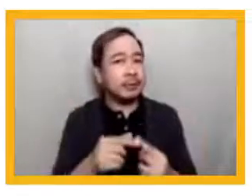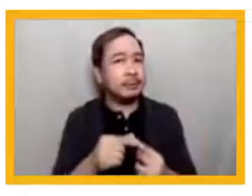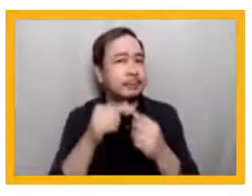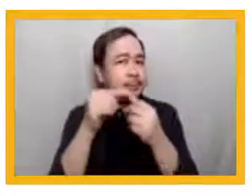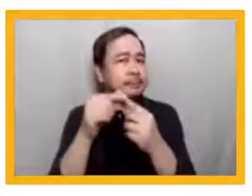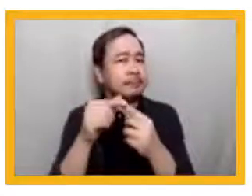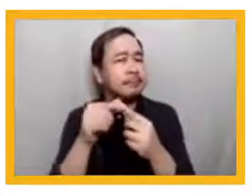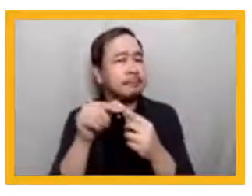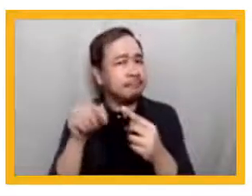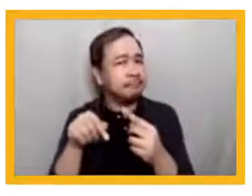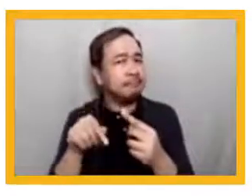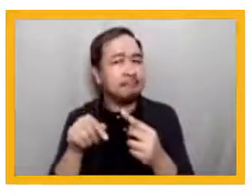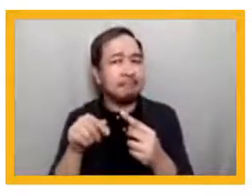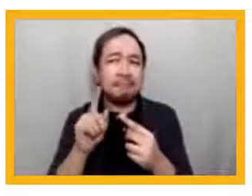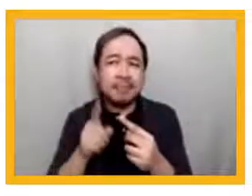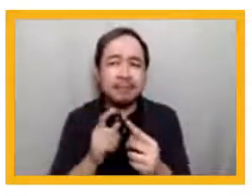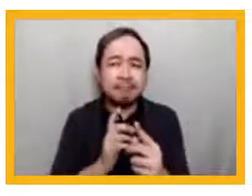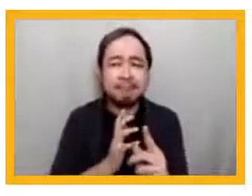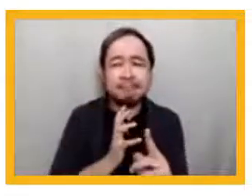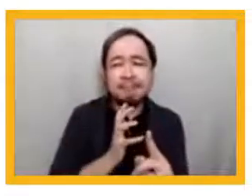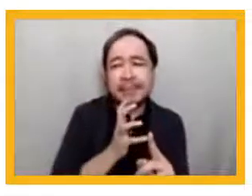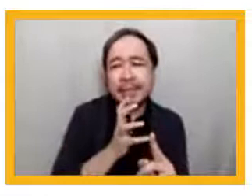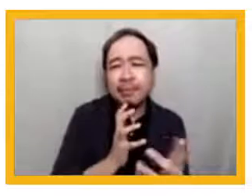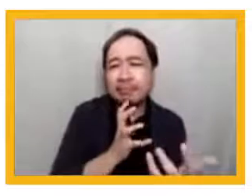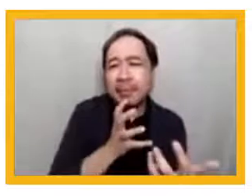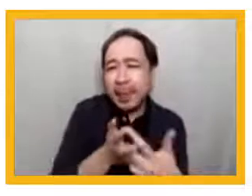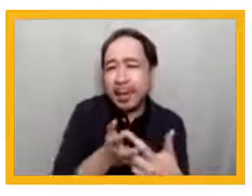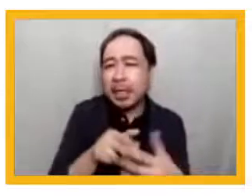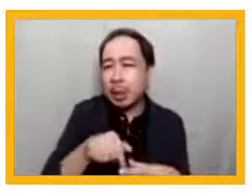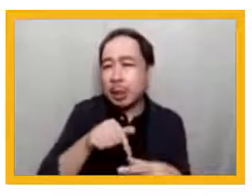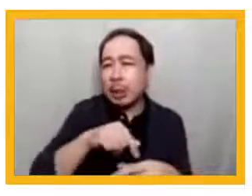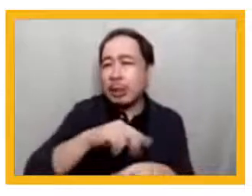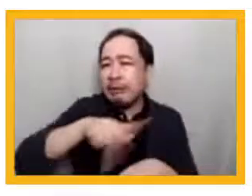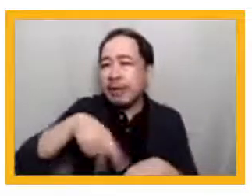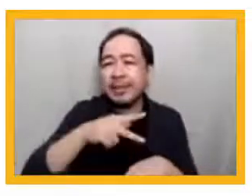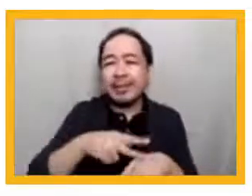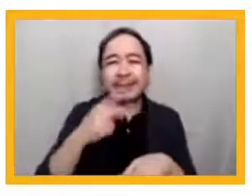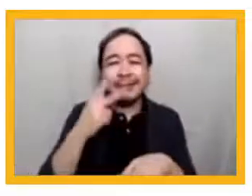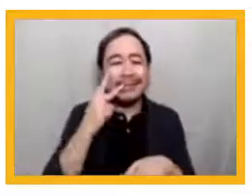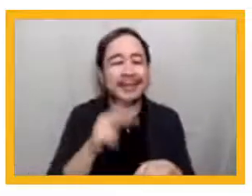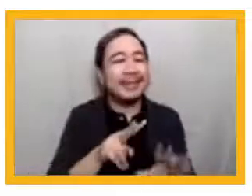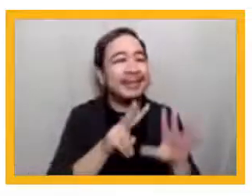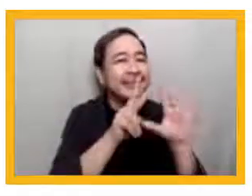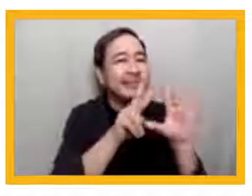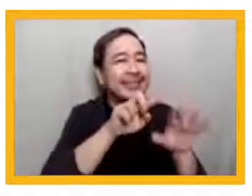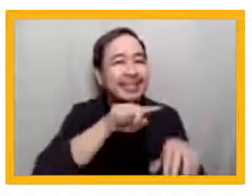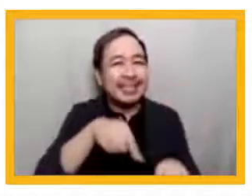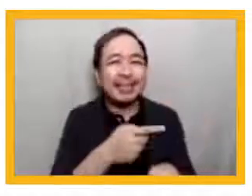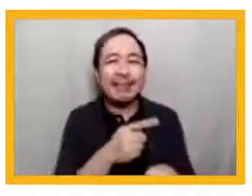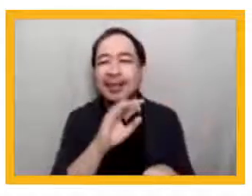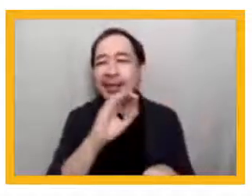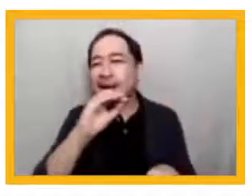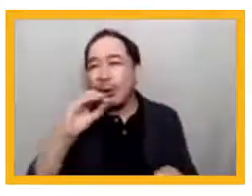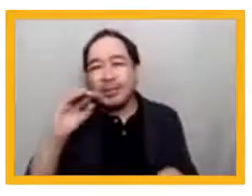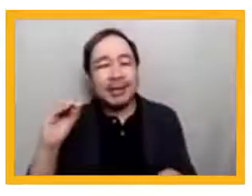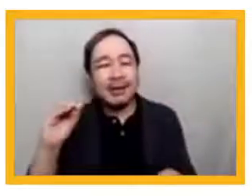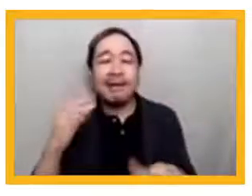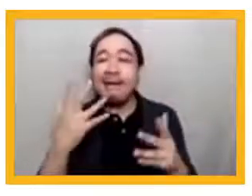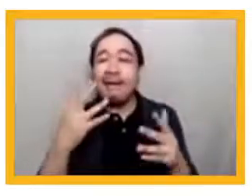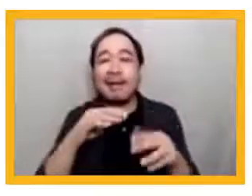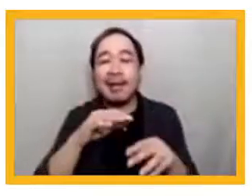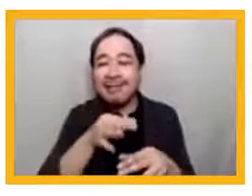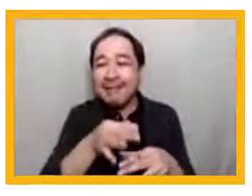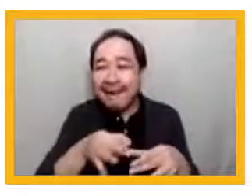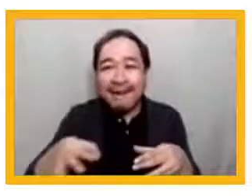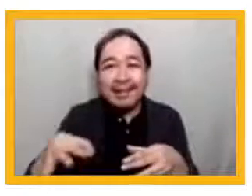of working in an archipelago of 7,600 islands, 110 million people, and 170 languages, but it is no